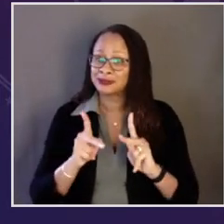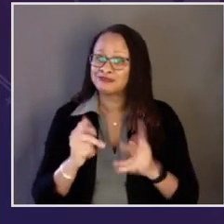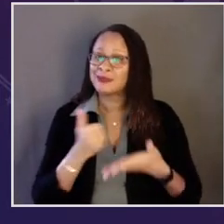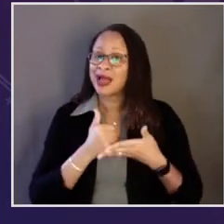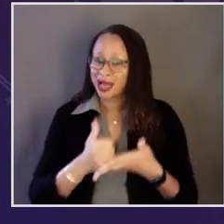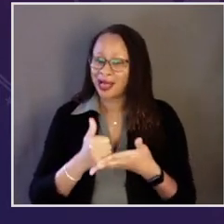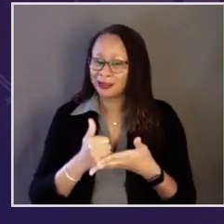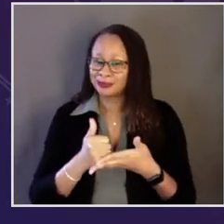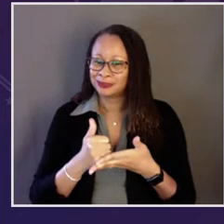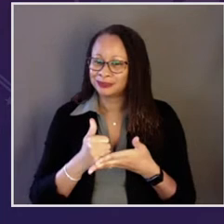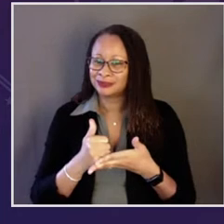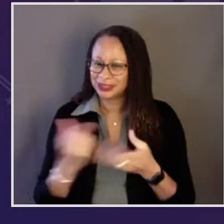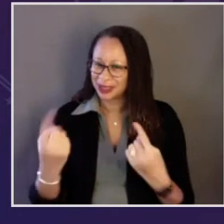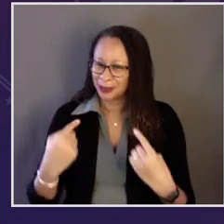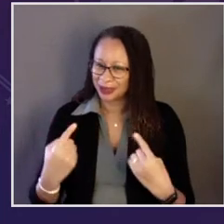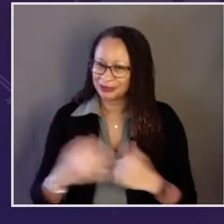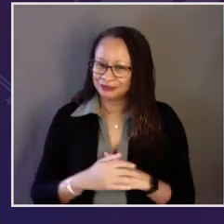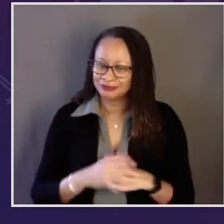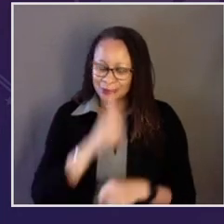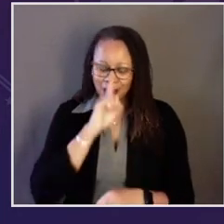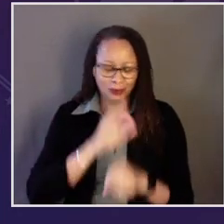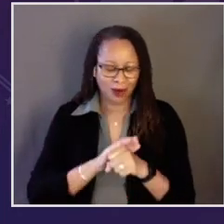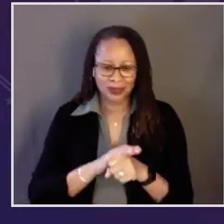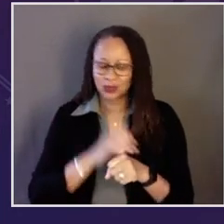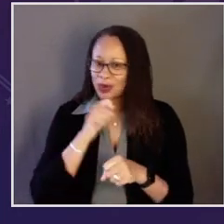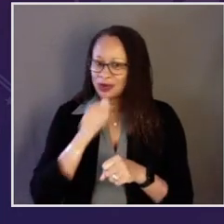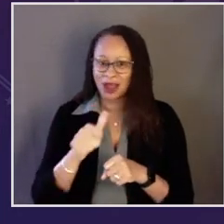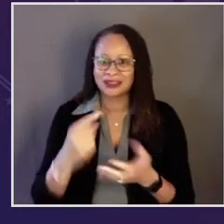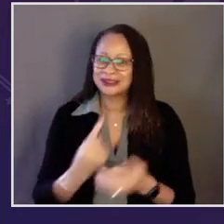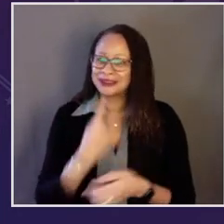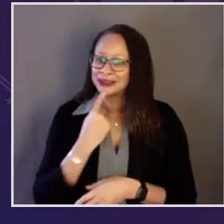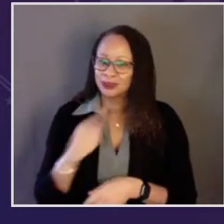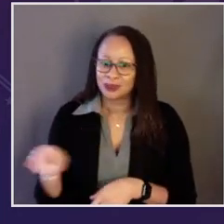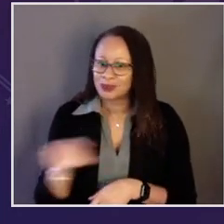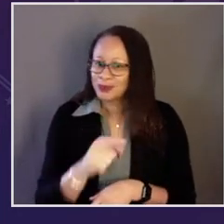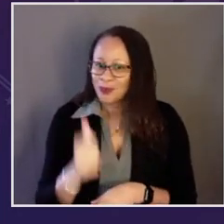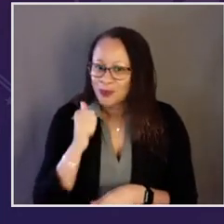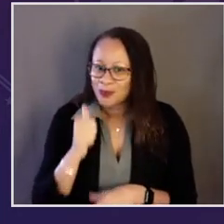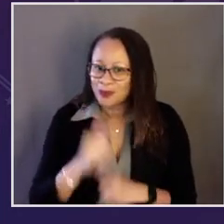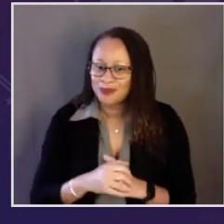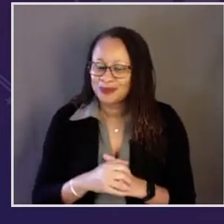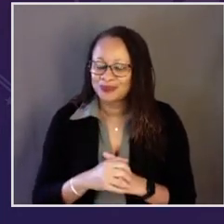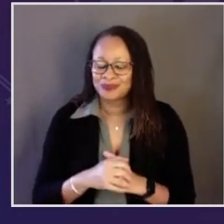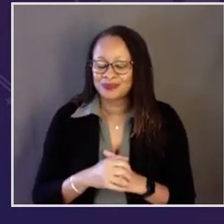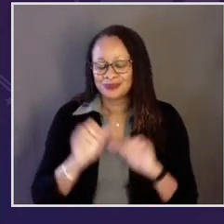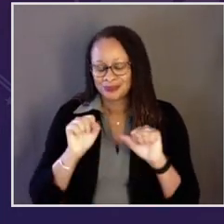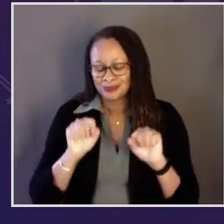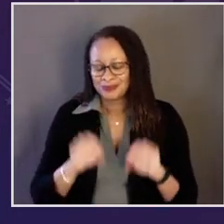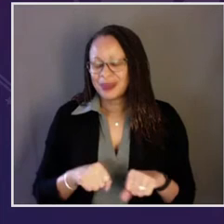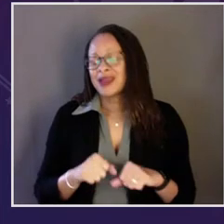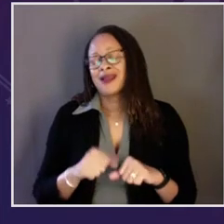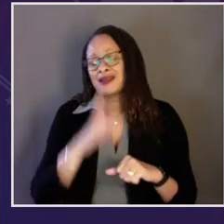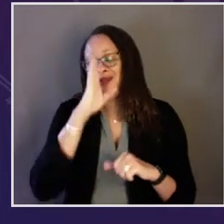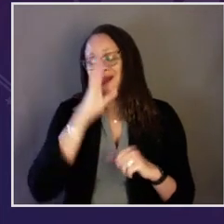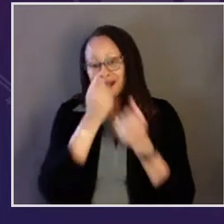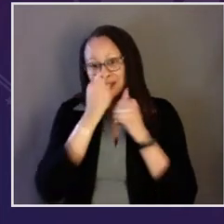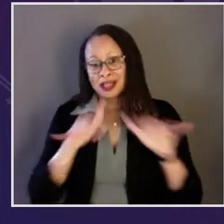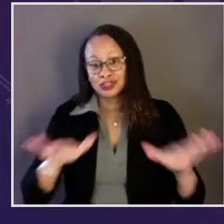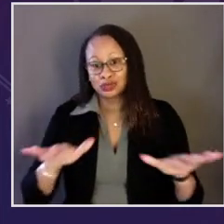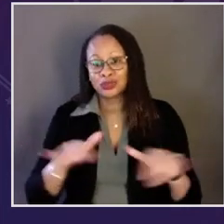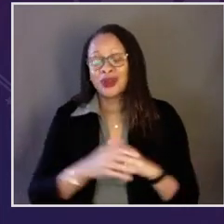And to the American people, help is on the way. I promise we're not going to let you down.